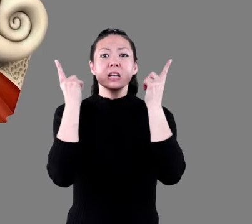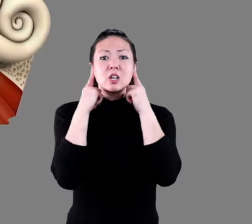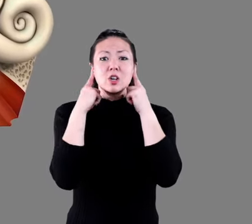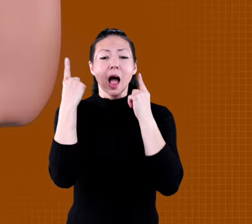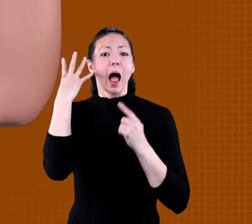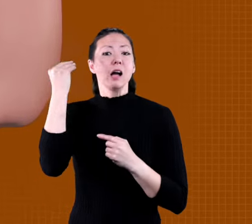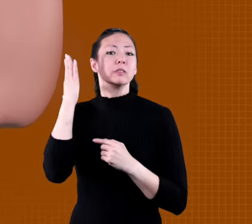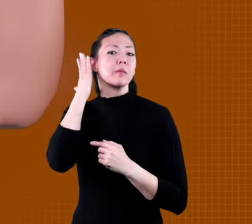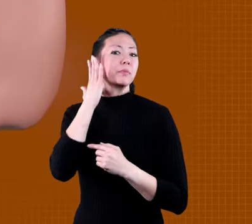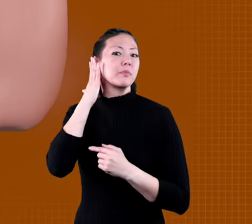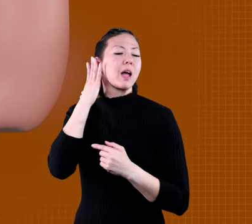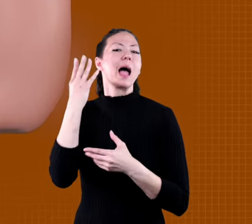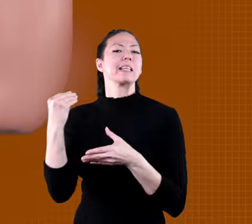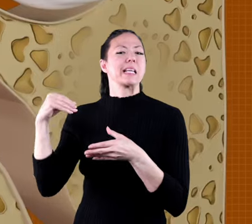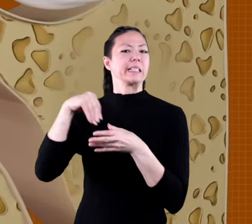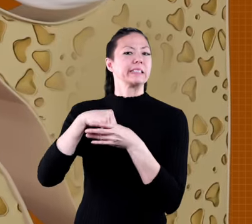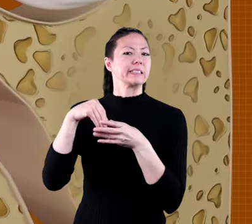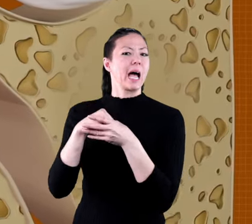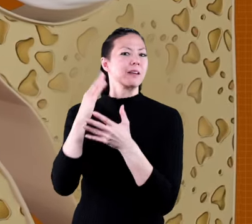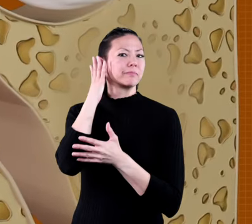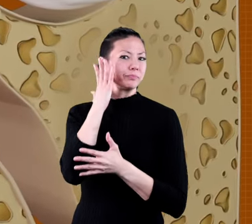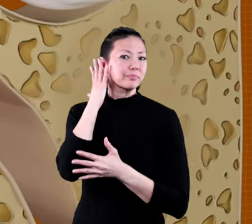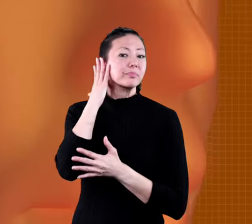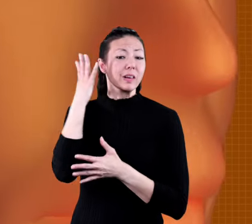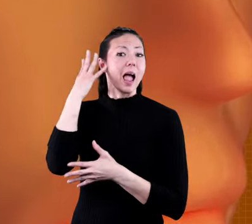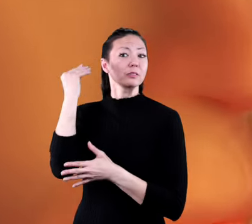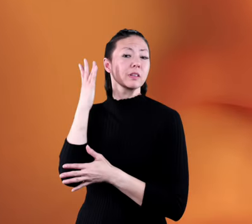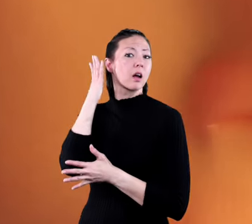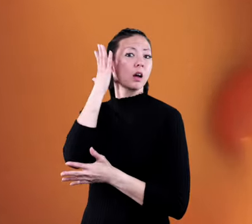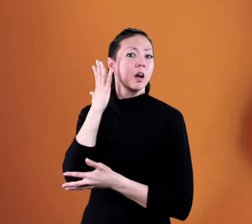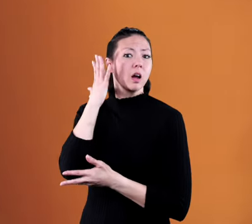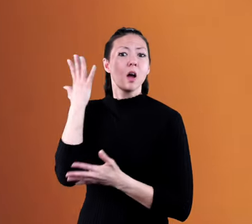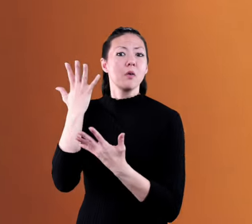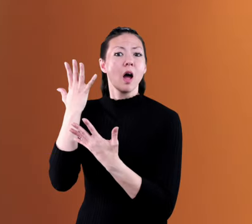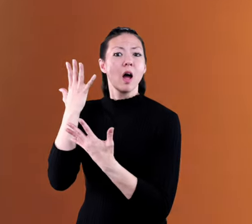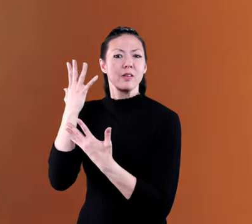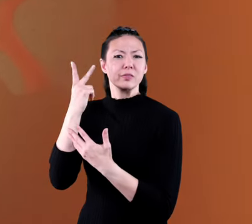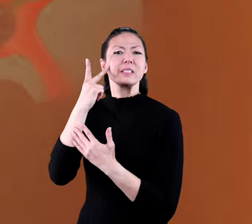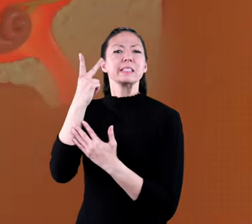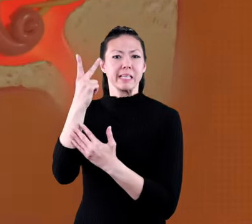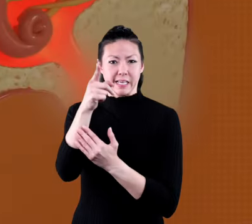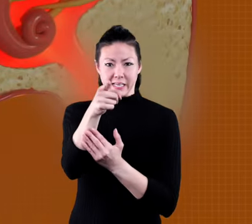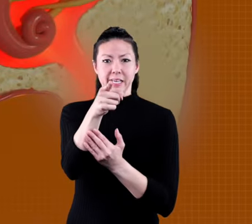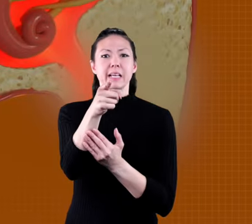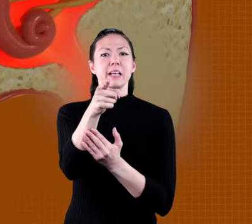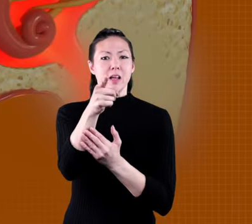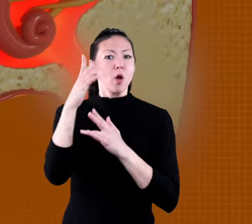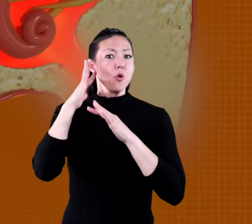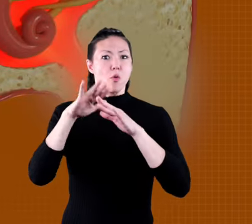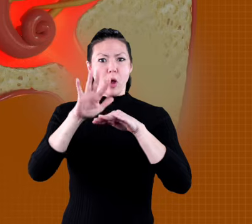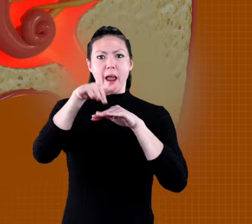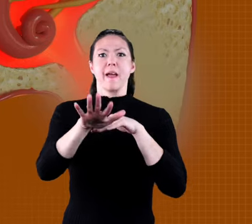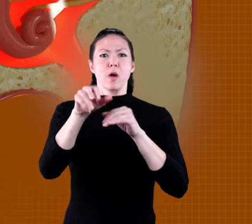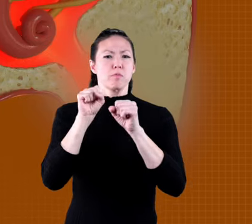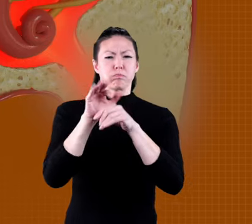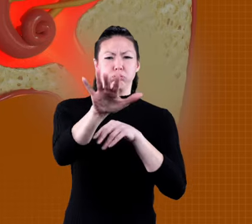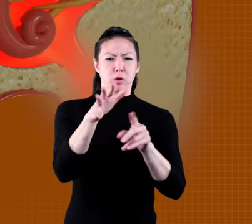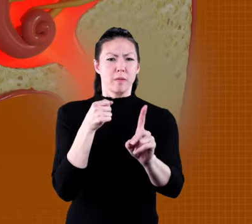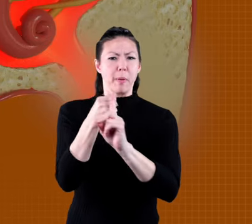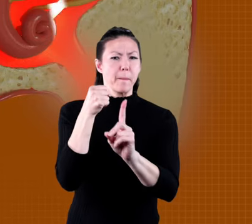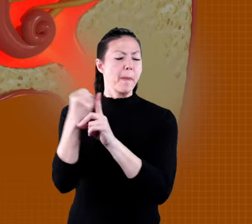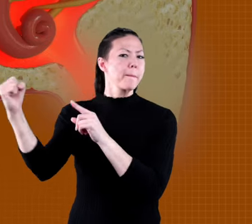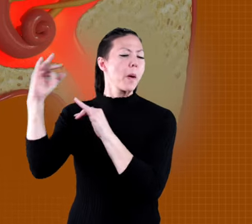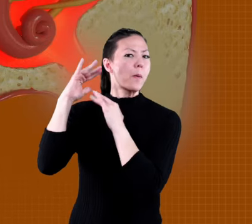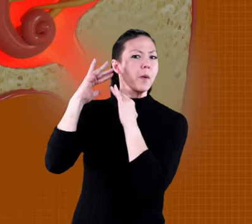to the ear the outer ear and the inner ear the outer ear or the part that we can see catches sound waves